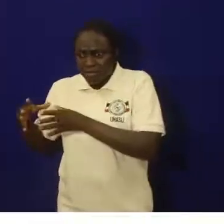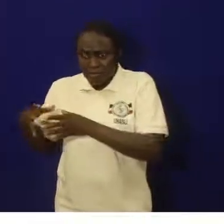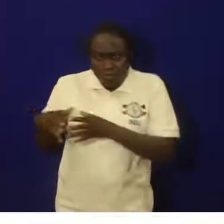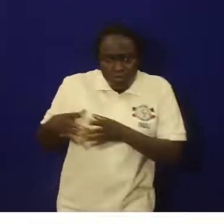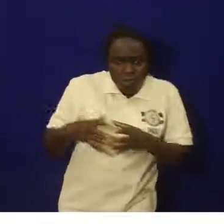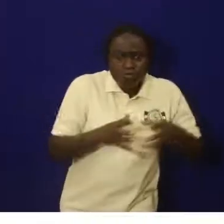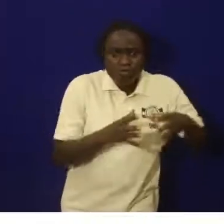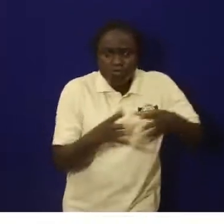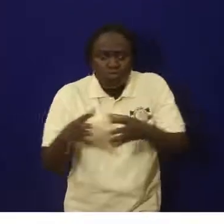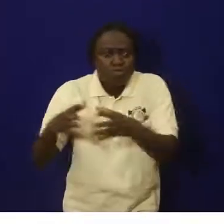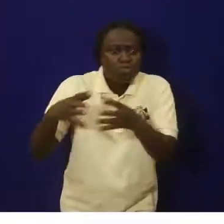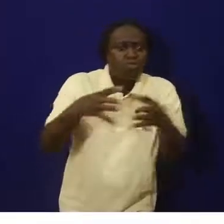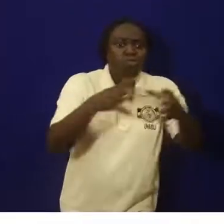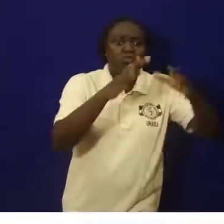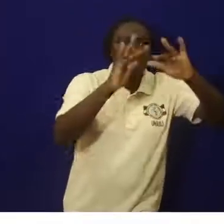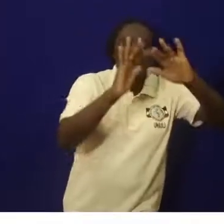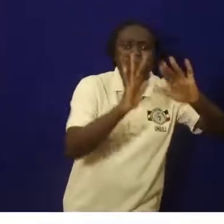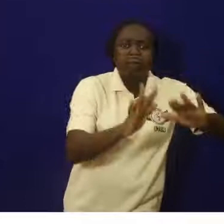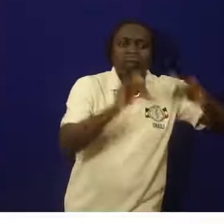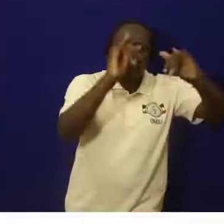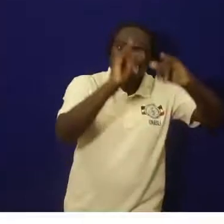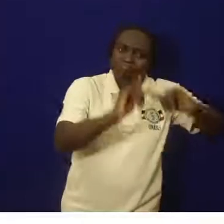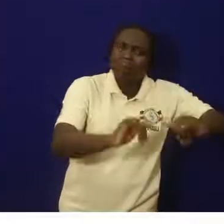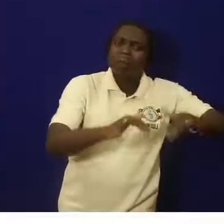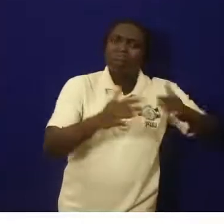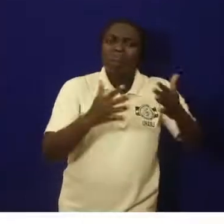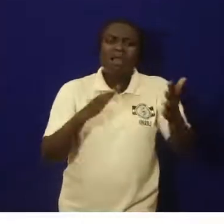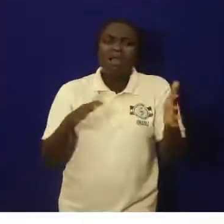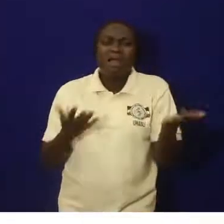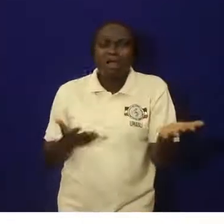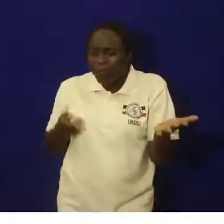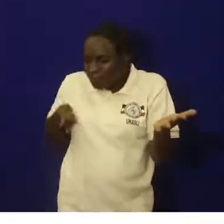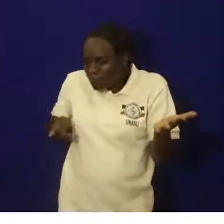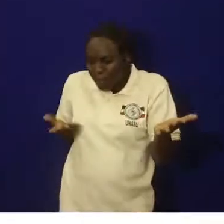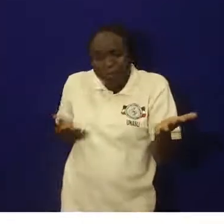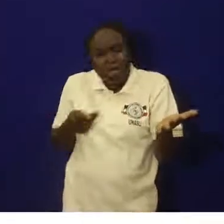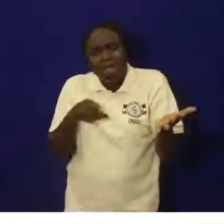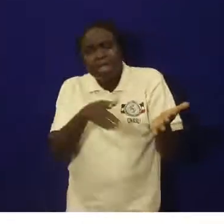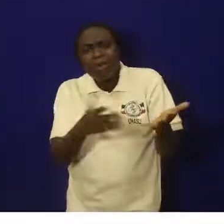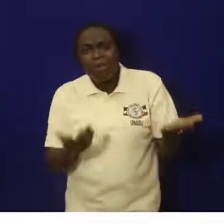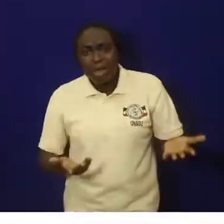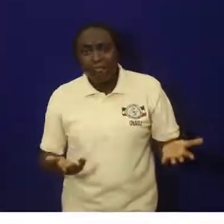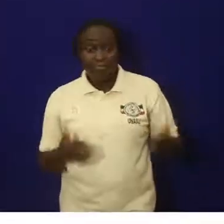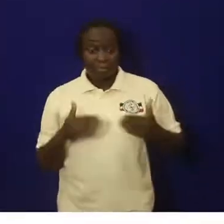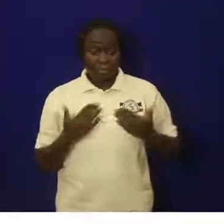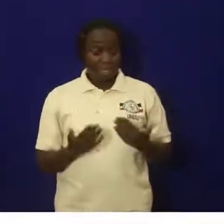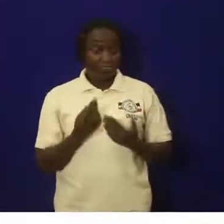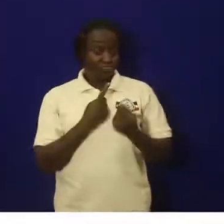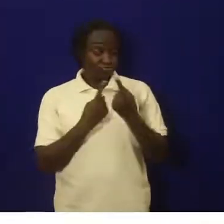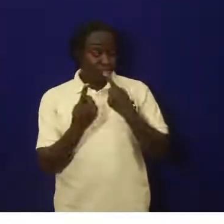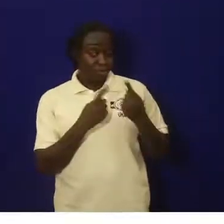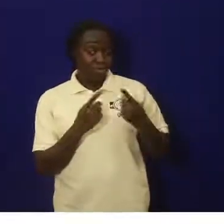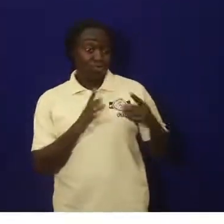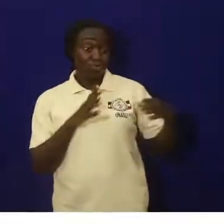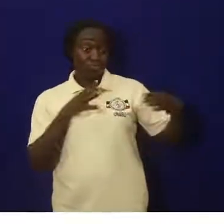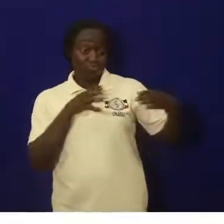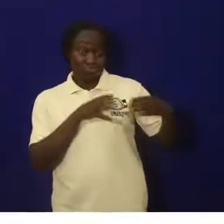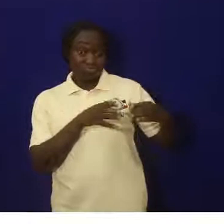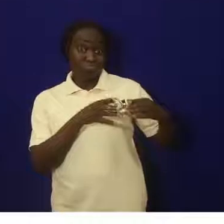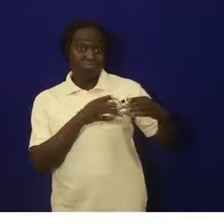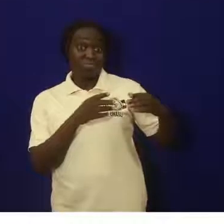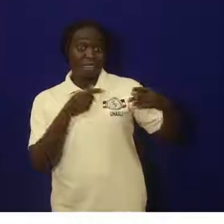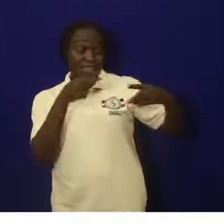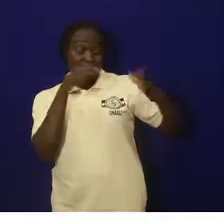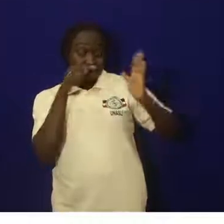and where did they settle? So, when we are talking about the linguistic source of